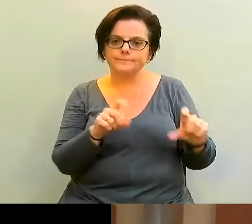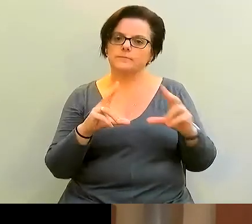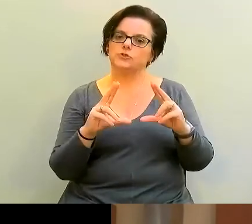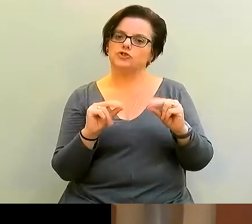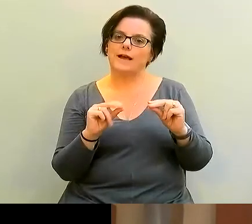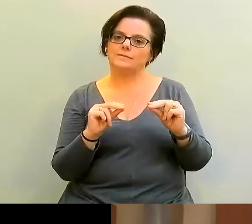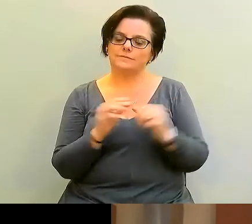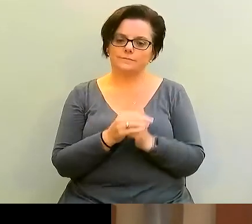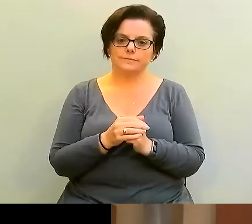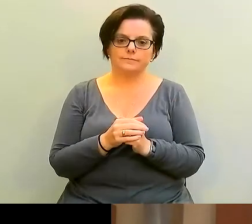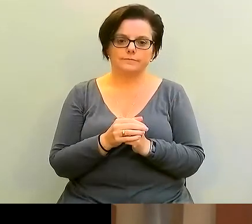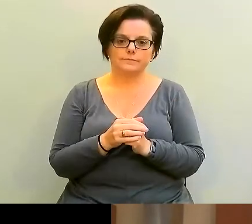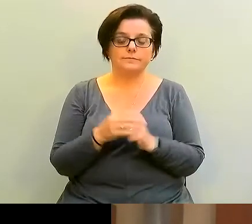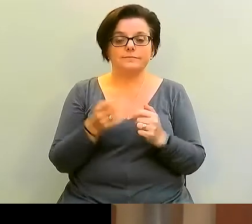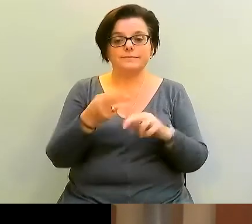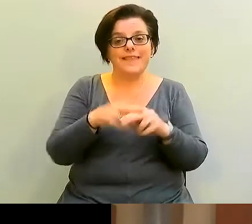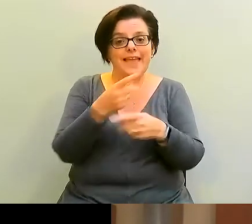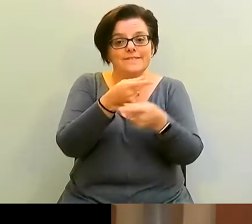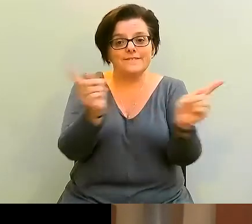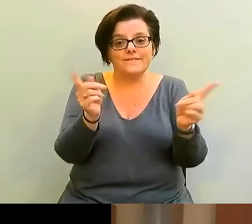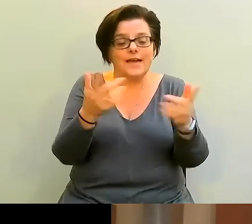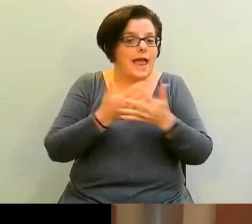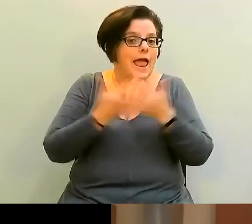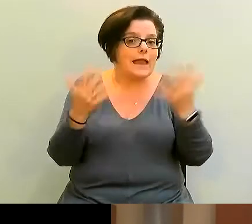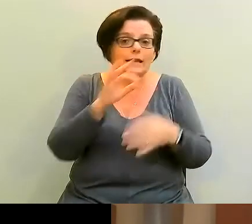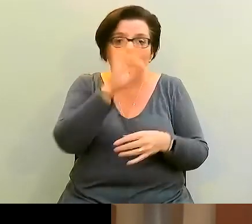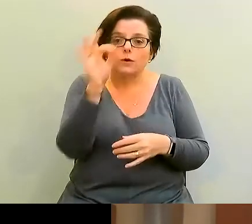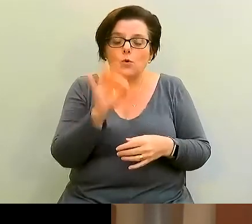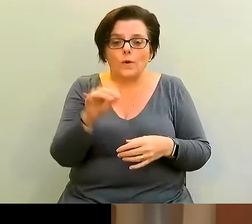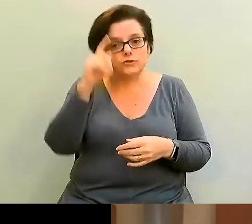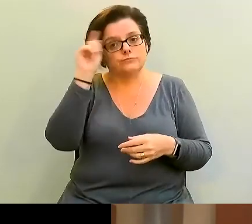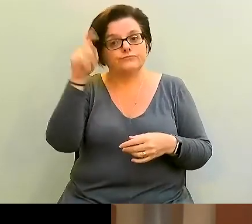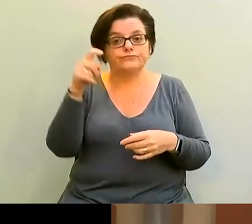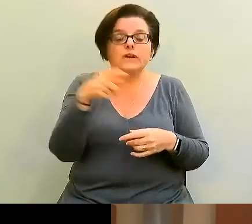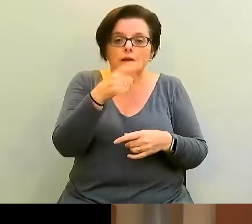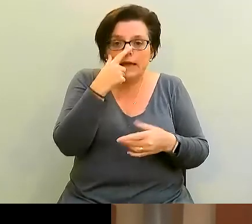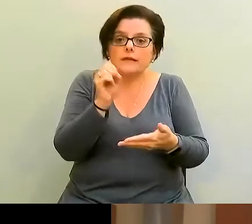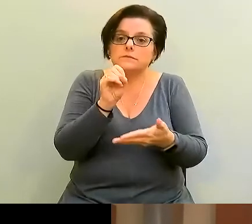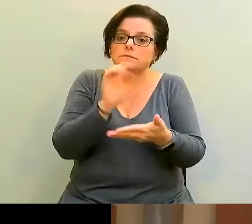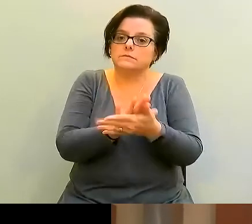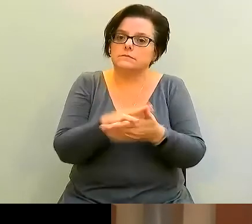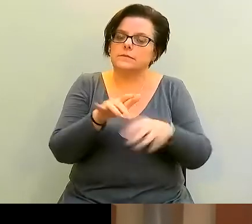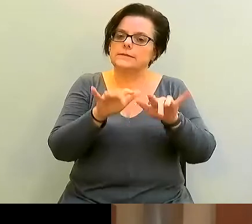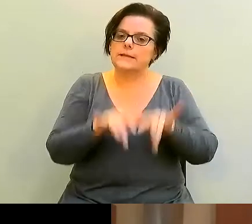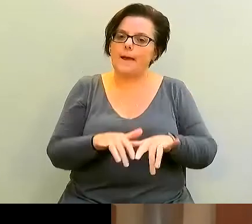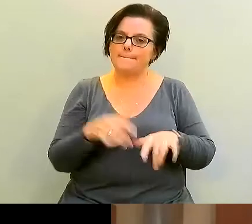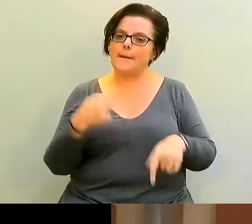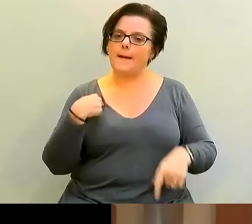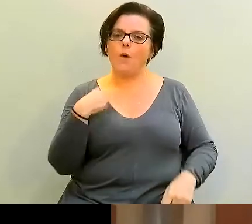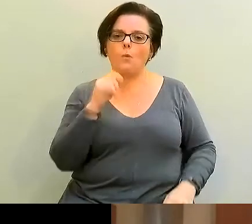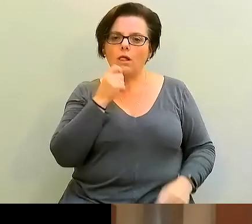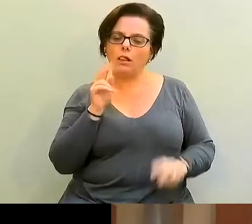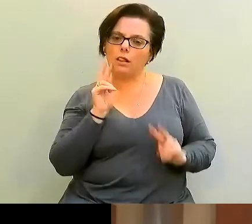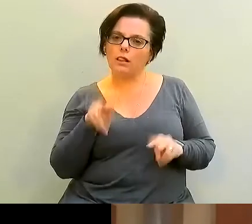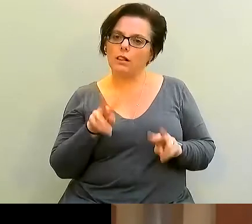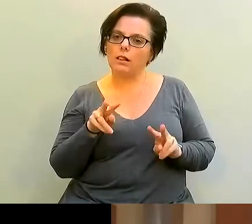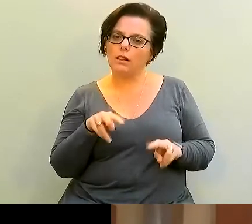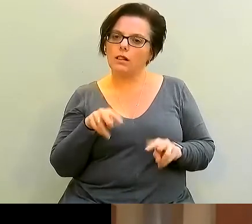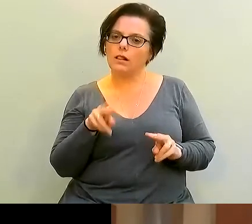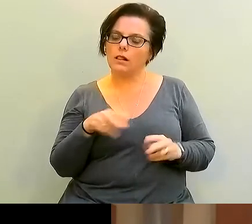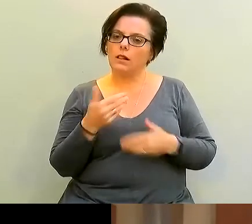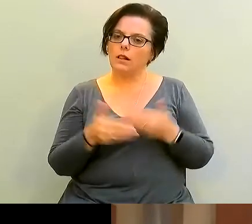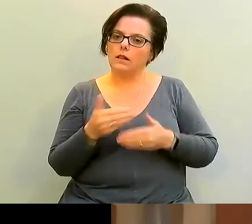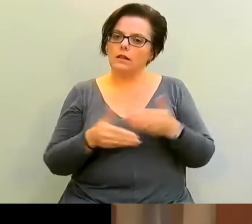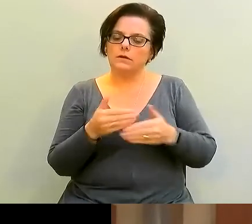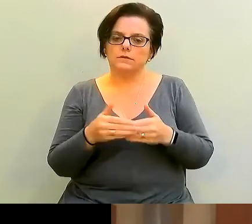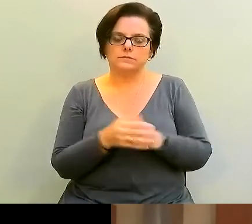If you have any questions, type them in there. I'll try and keep a bit of a running tally on what